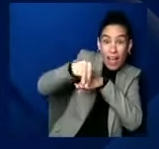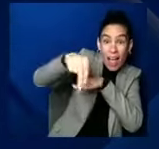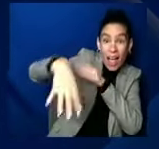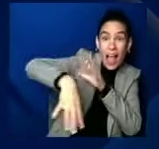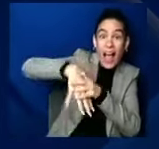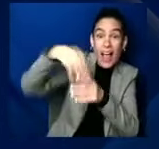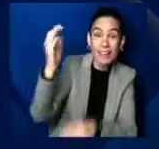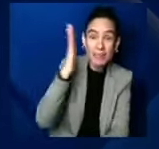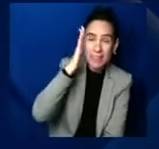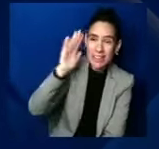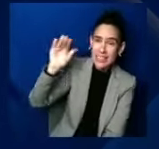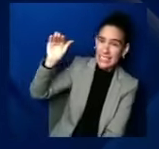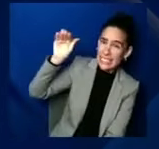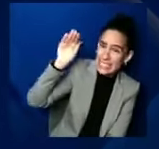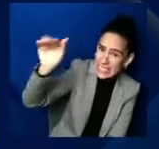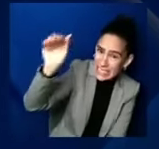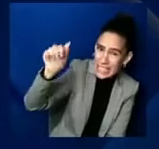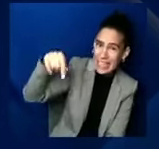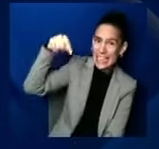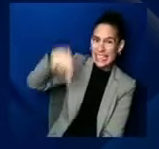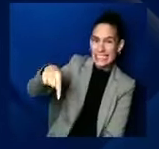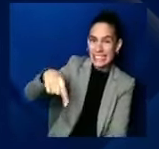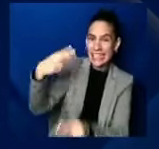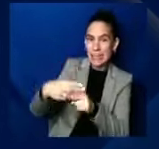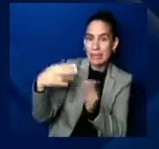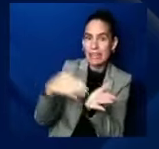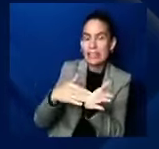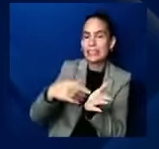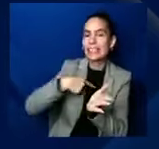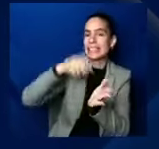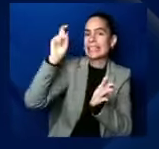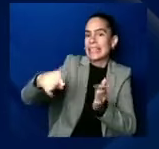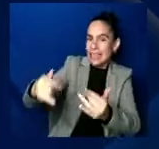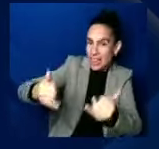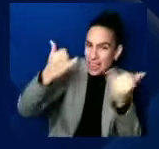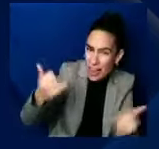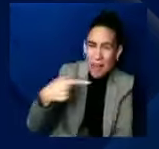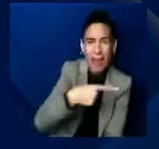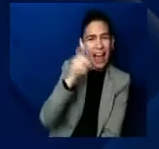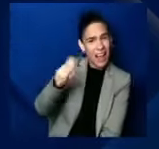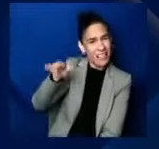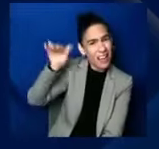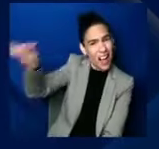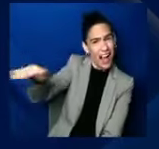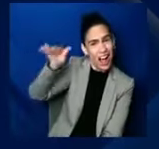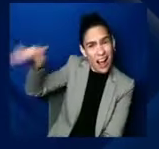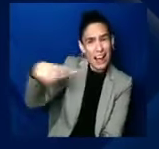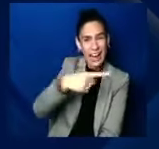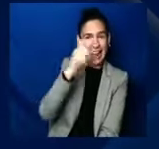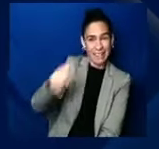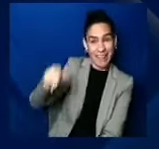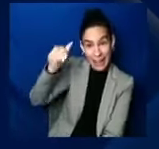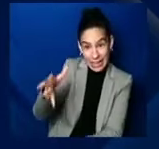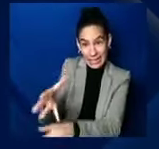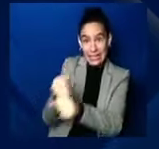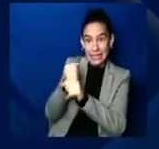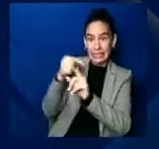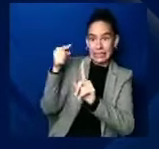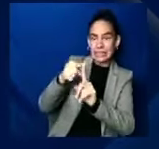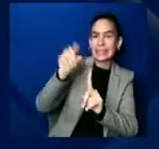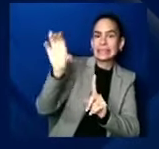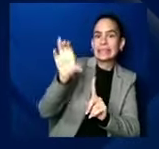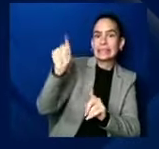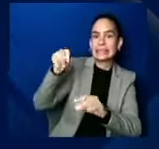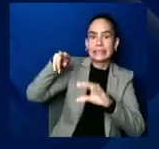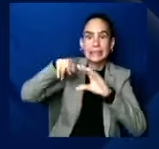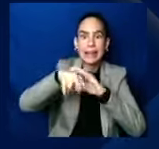when they finally gave her the CT as she was insisting that she got, um, and, and so this is like, this is vindication. Some of this